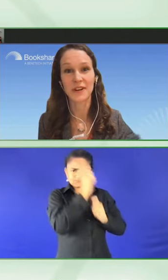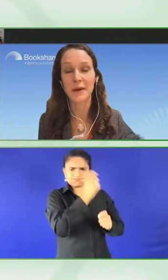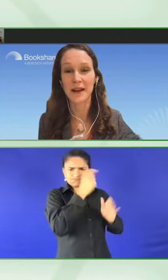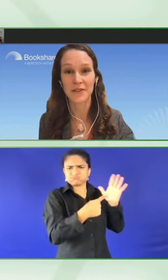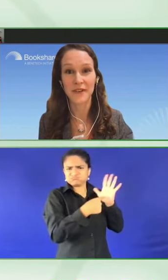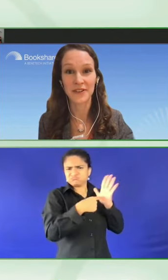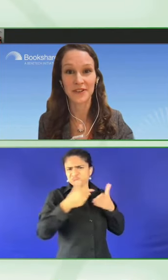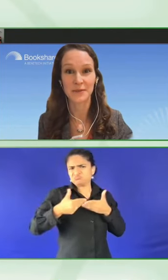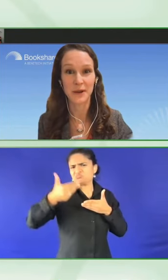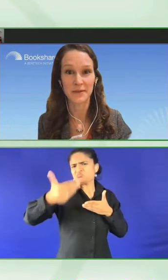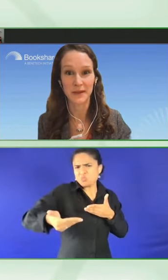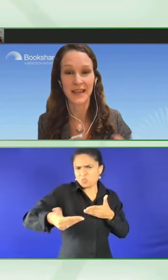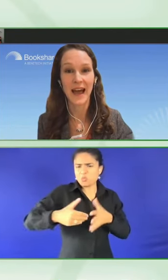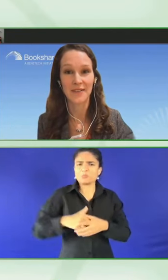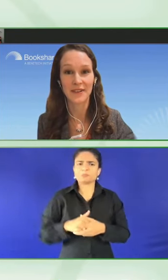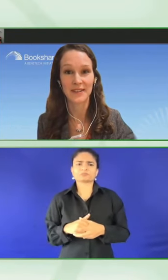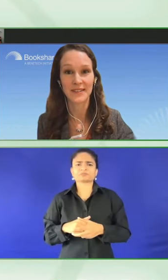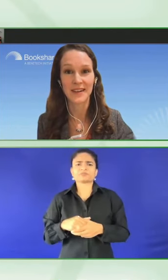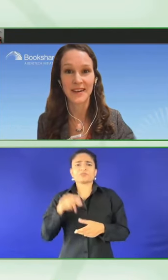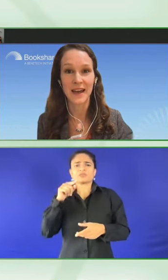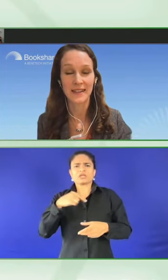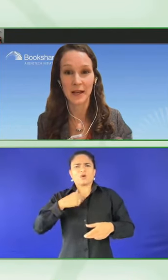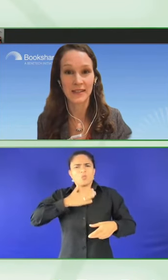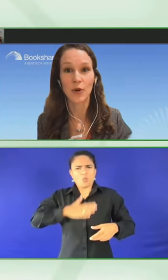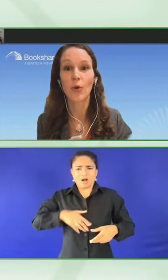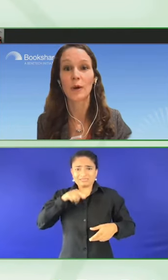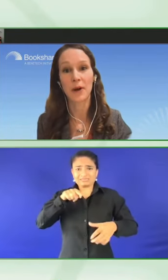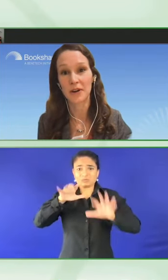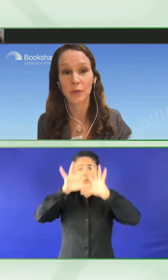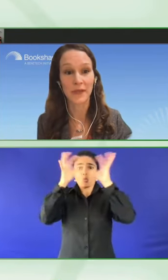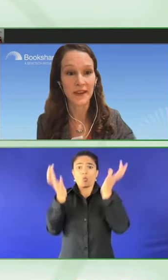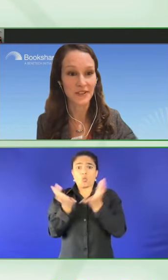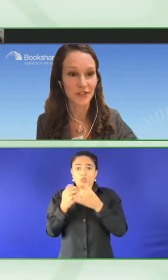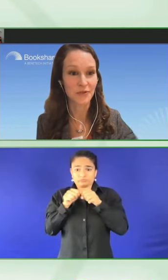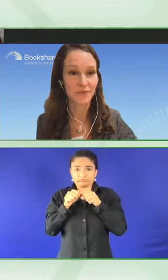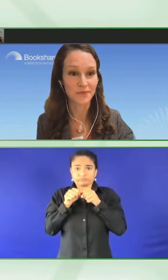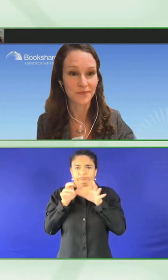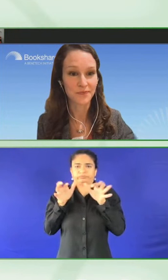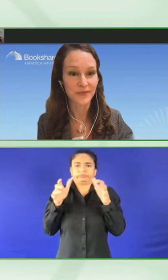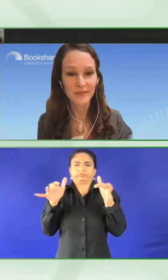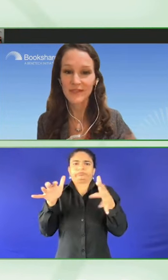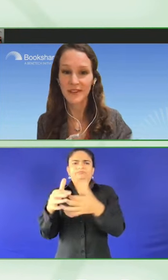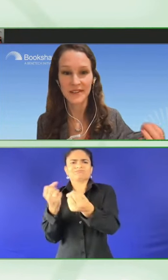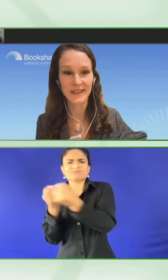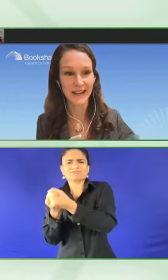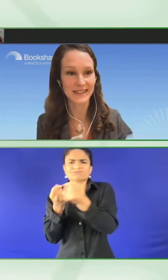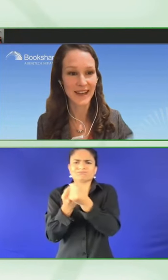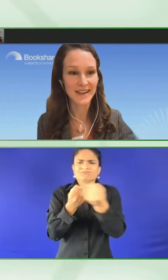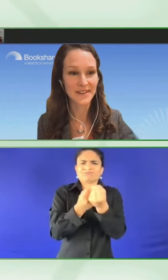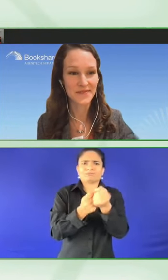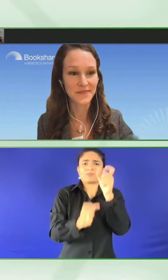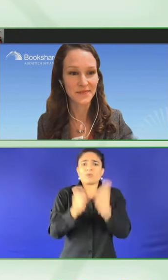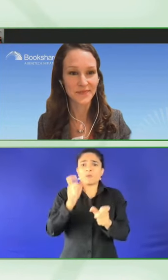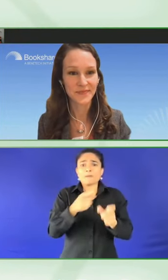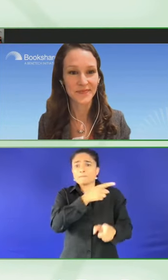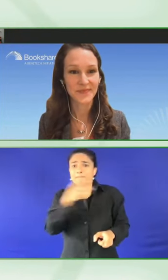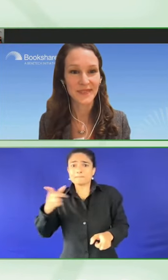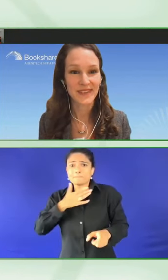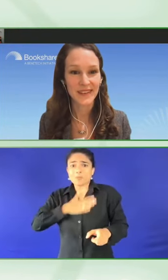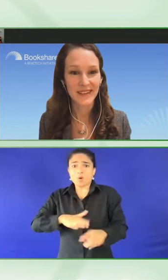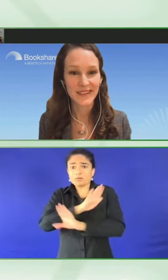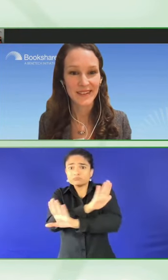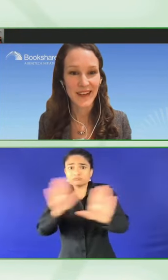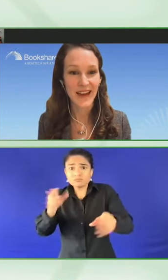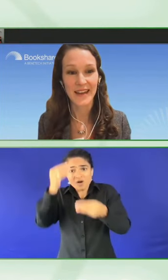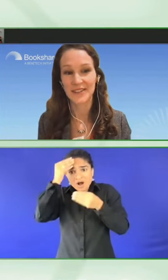converted by other vendors, but to have it as a core part of what they do. Next slide. Next slide.